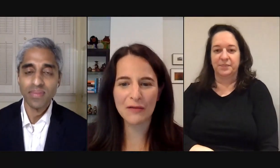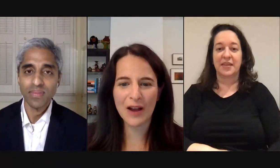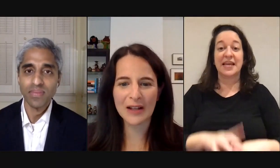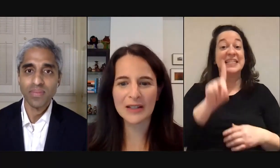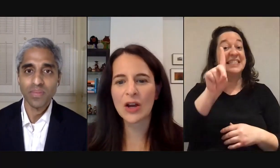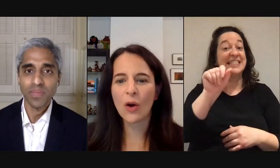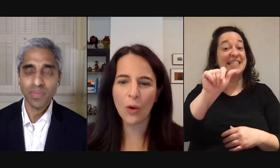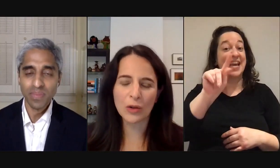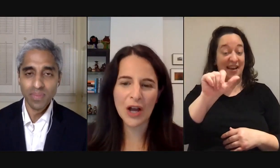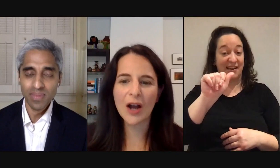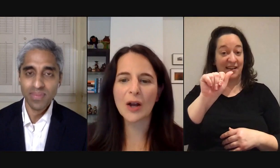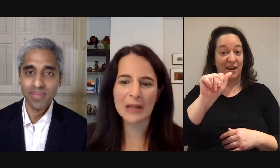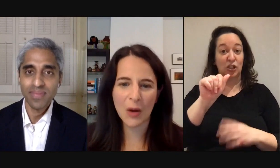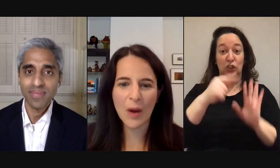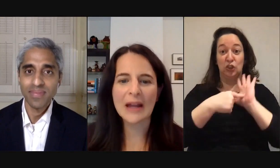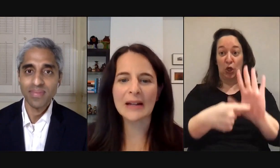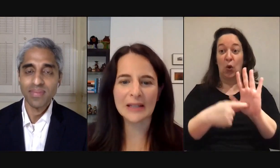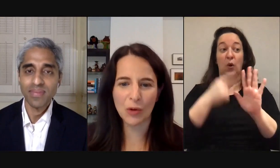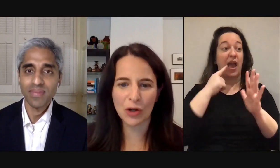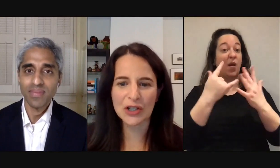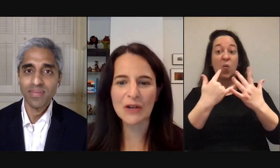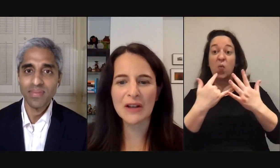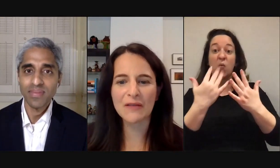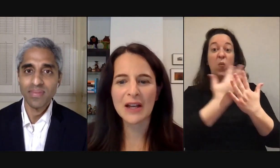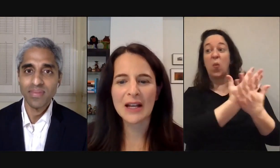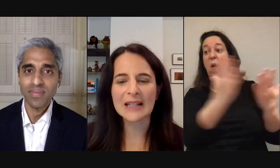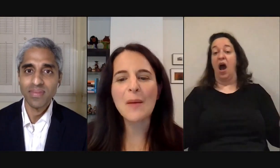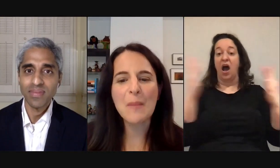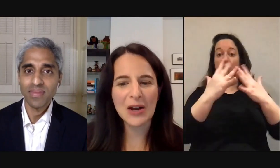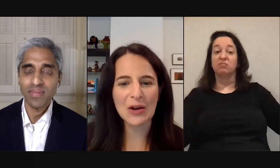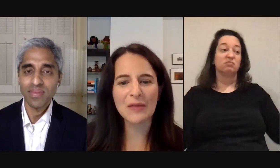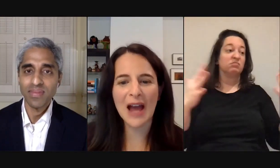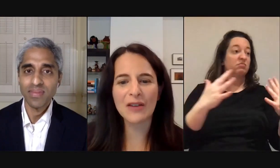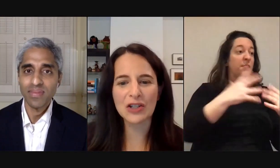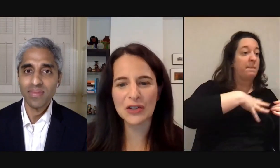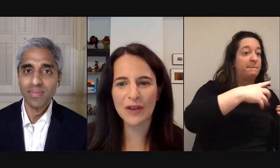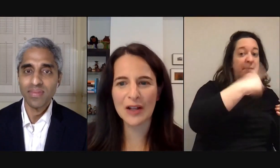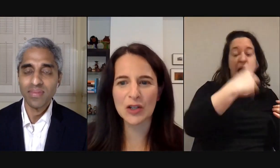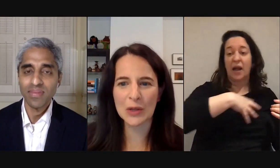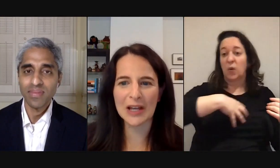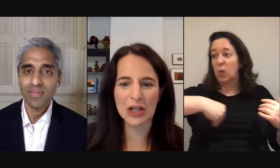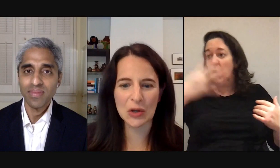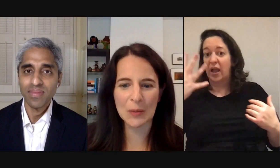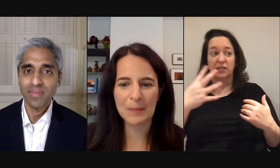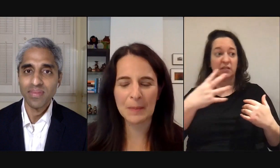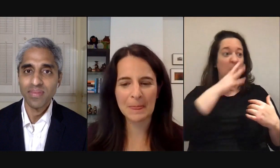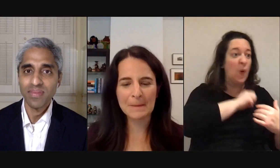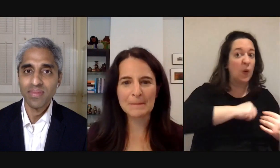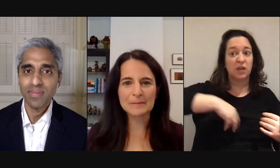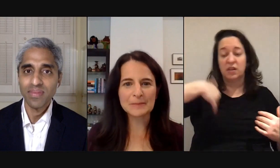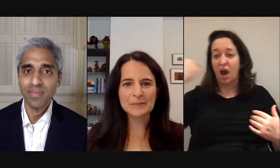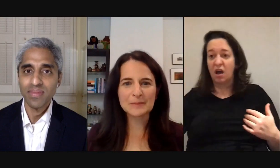variety of friends people young black white liberal conservative is that better than having just friends who are like you